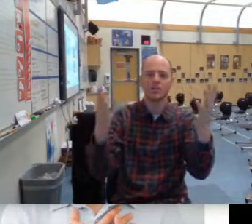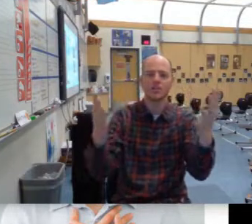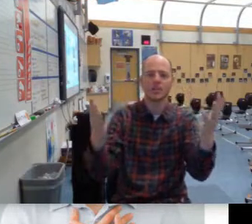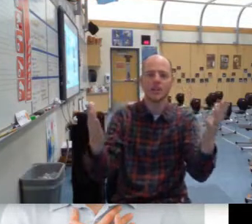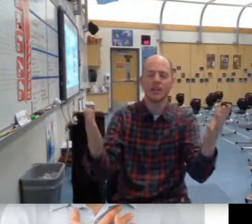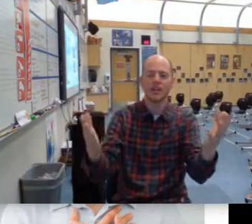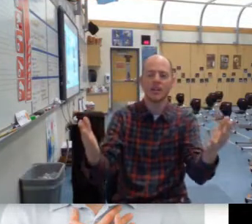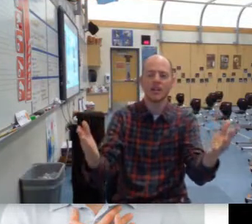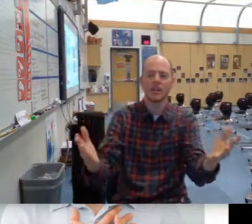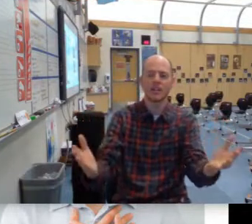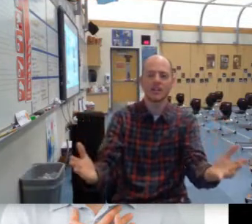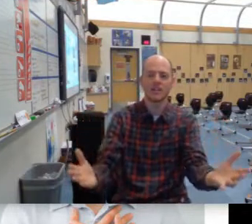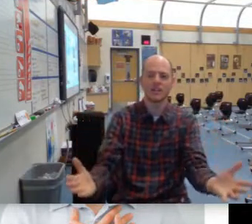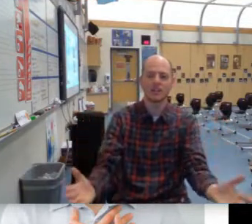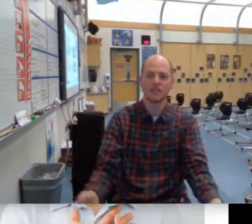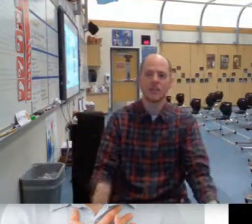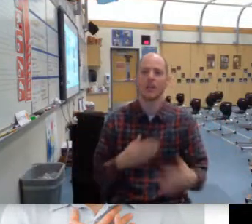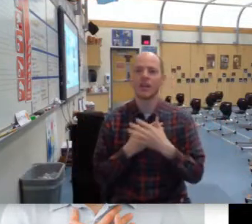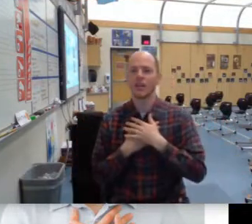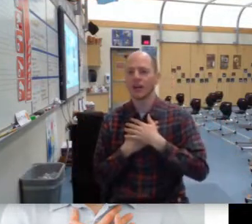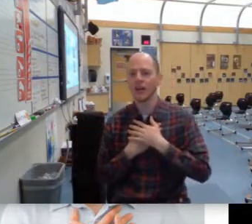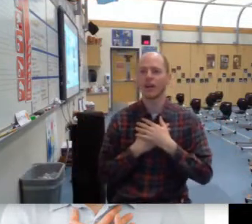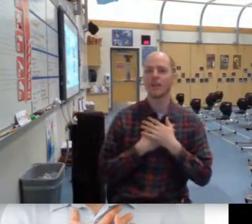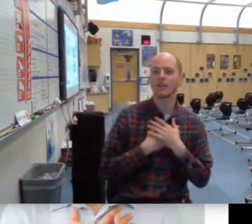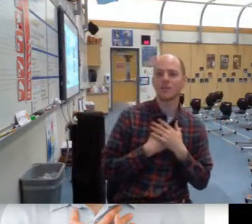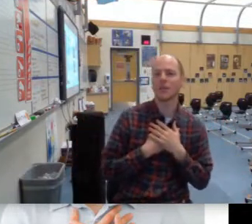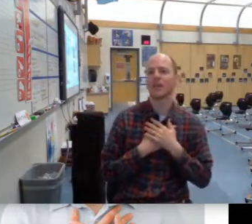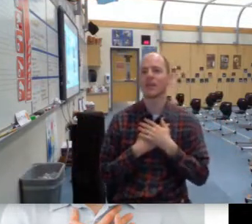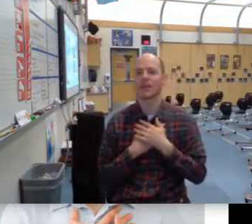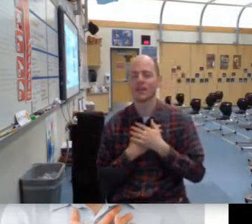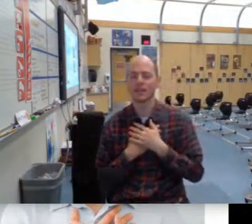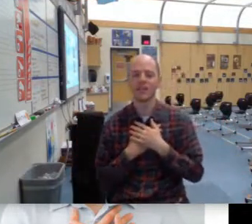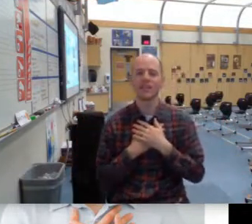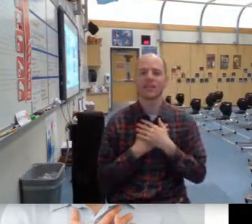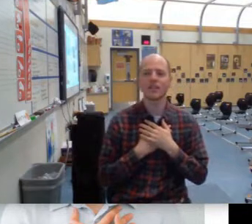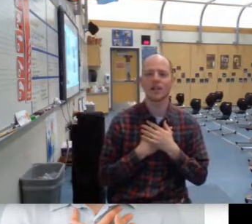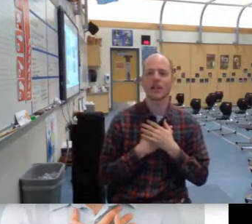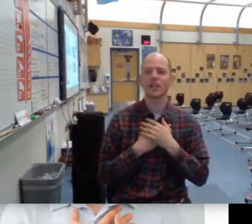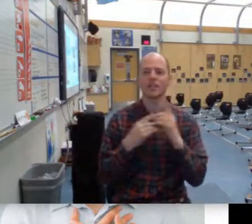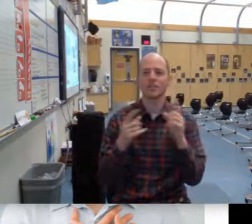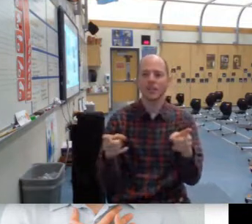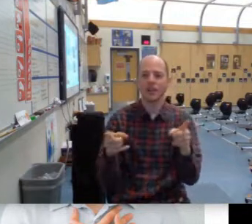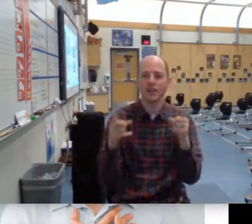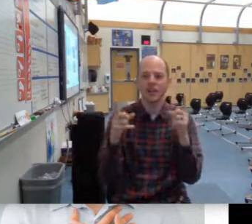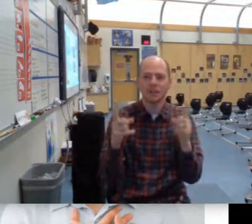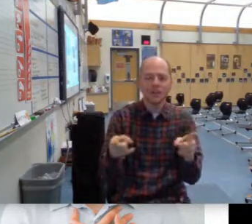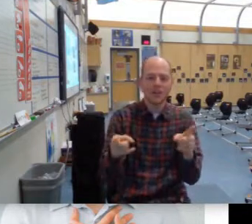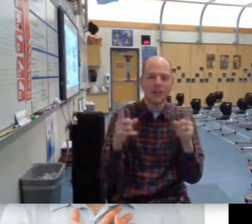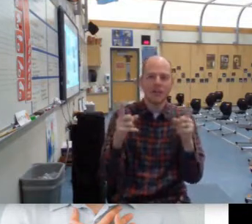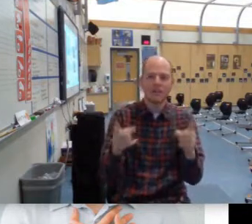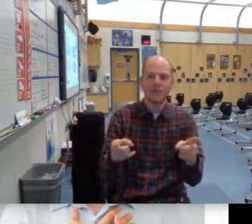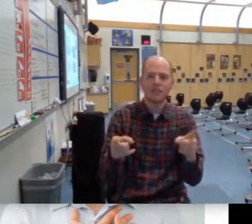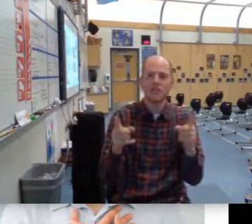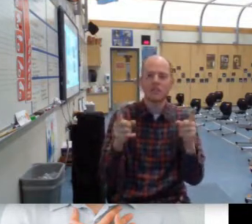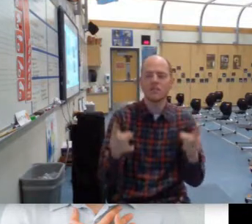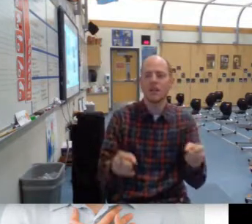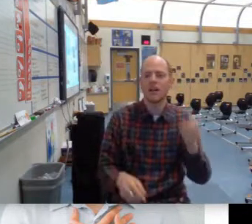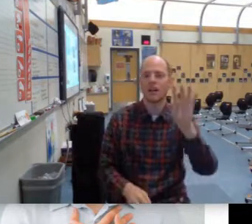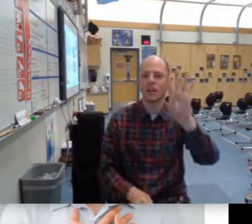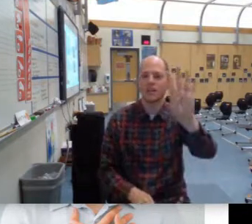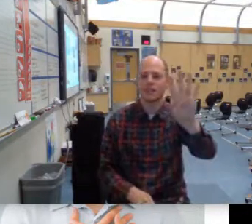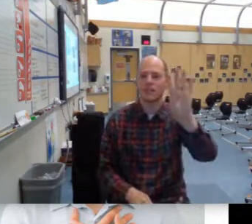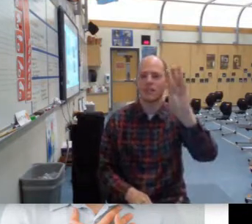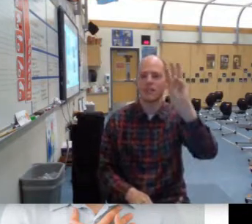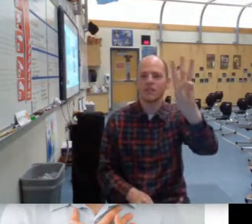I'll be there. And I know when I need it, I can count on you